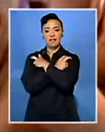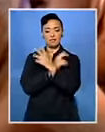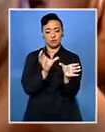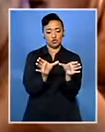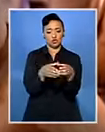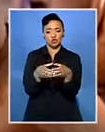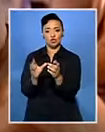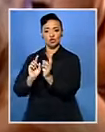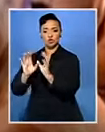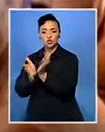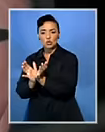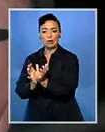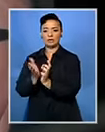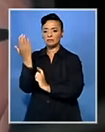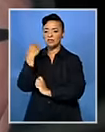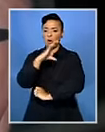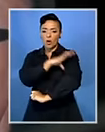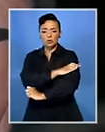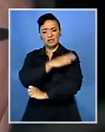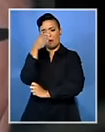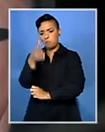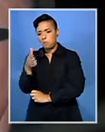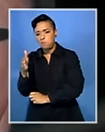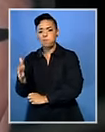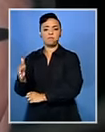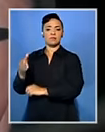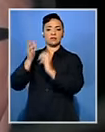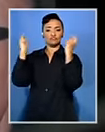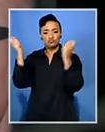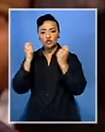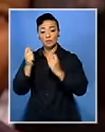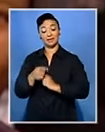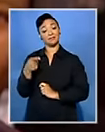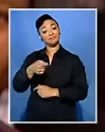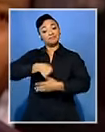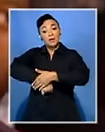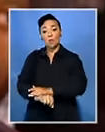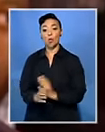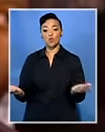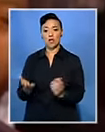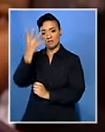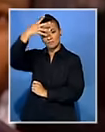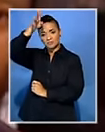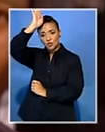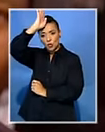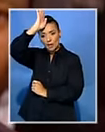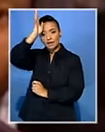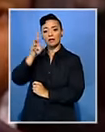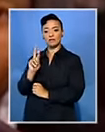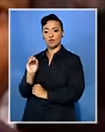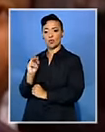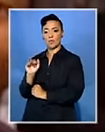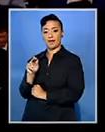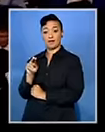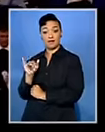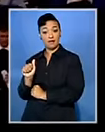former players as well as coaches. Romanian-born Dimitri, who arrived in South Africa in 1985, touched a